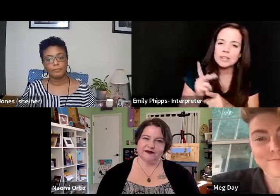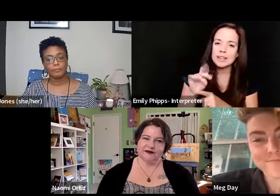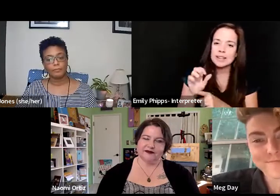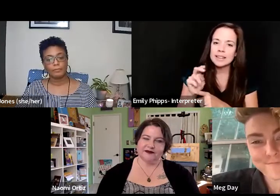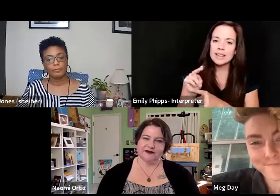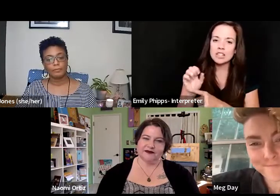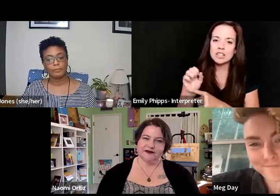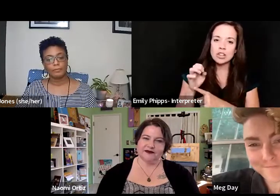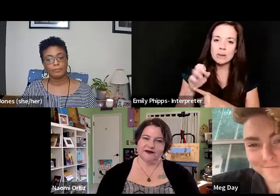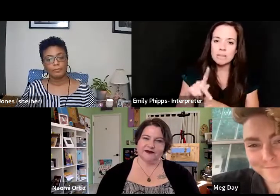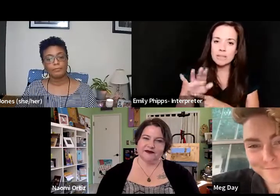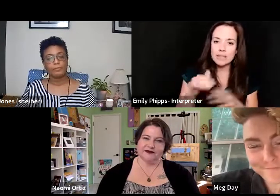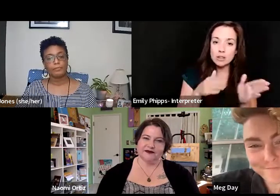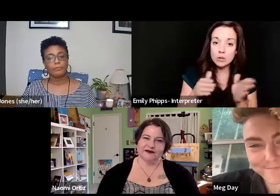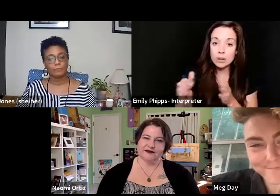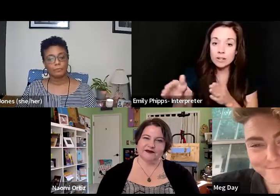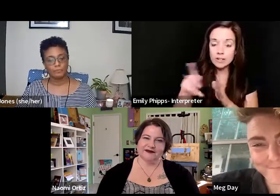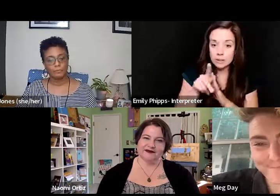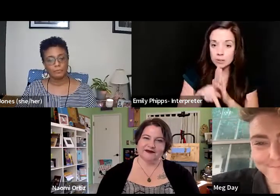organizing principle.